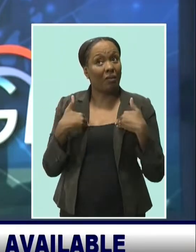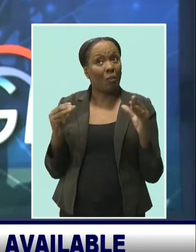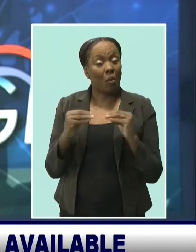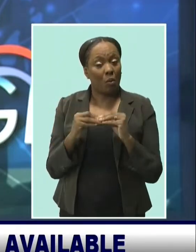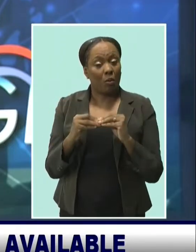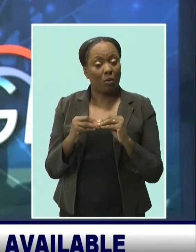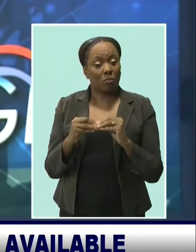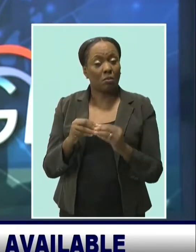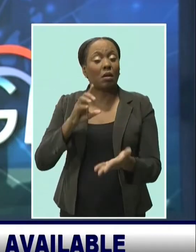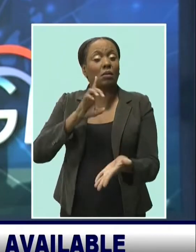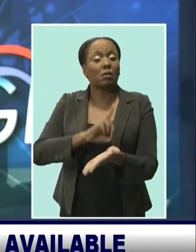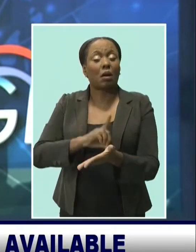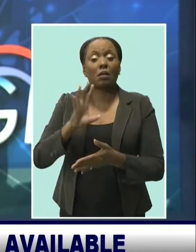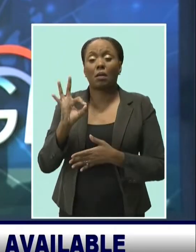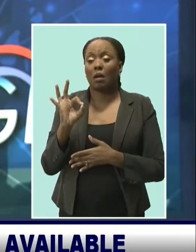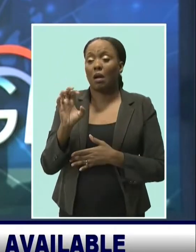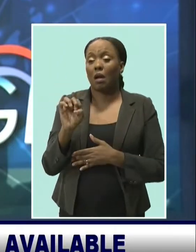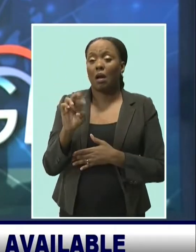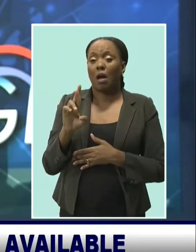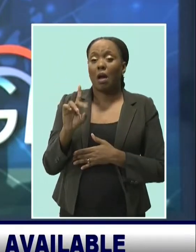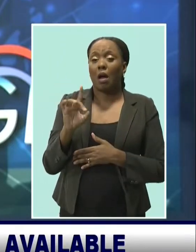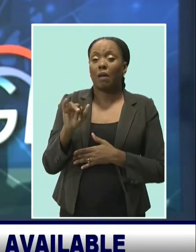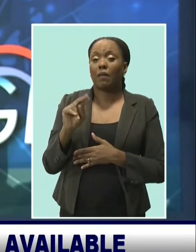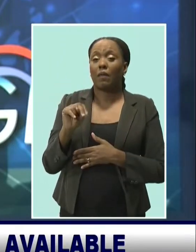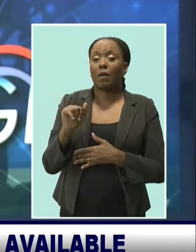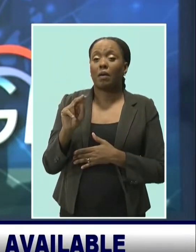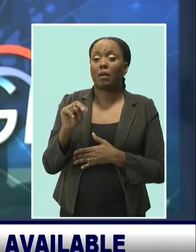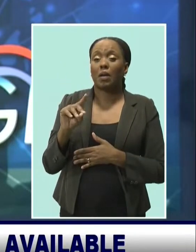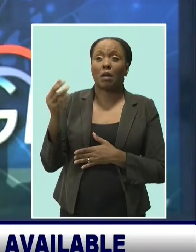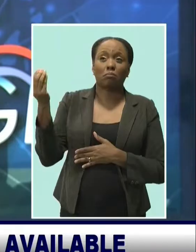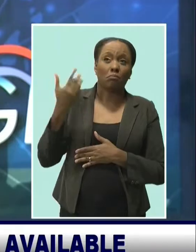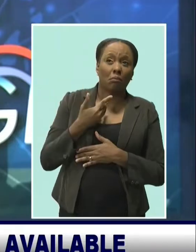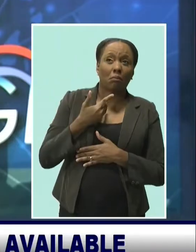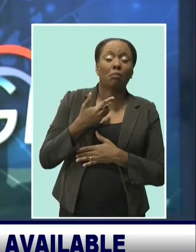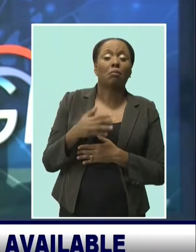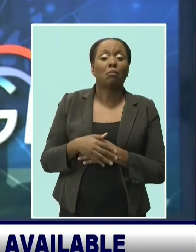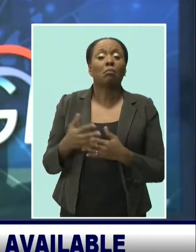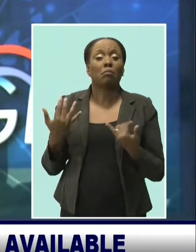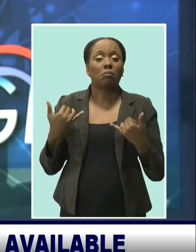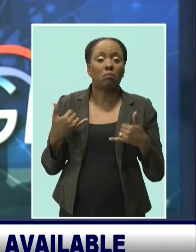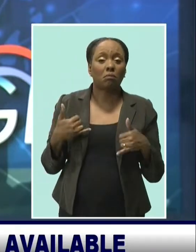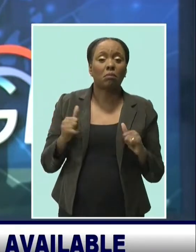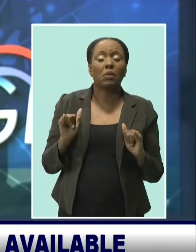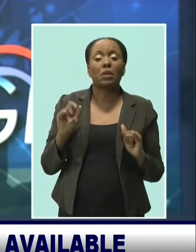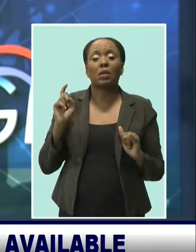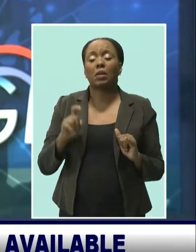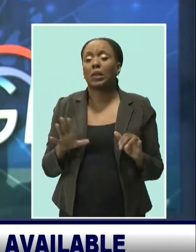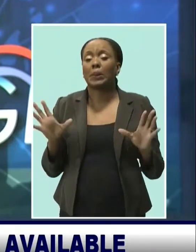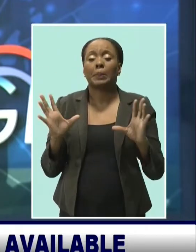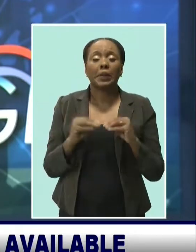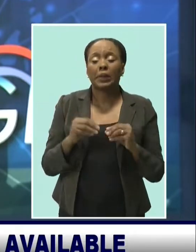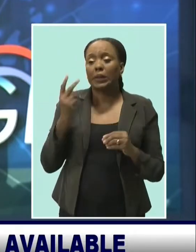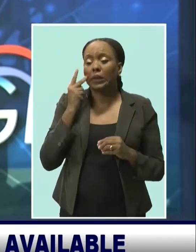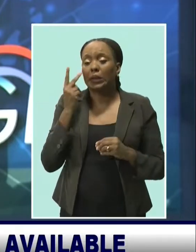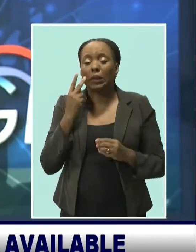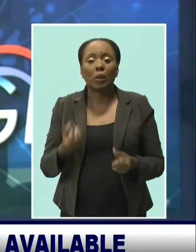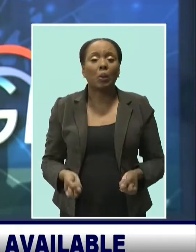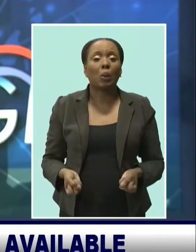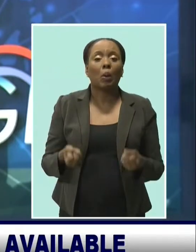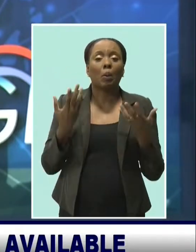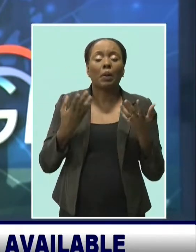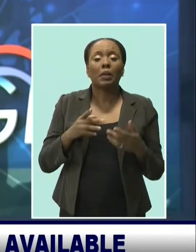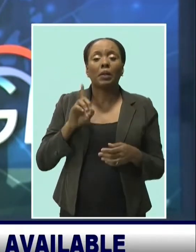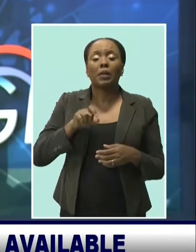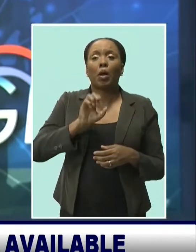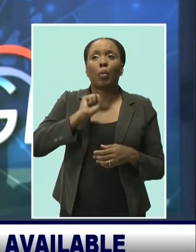Elizabeth Ferdinand, told CBC News she still has to meet to find out exactly how many vaccines have to be